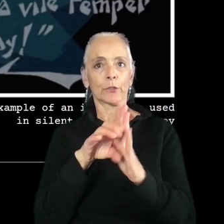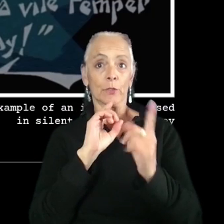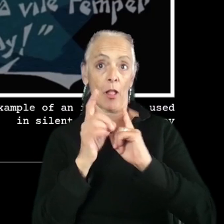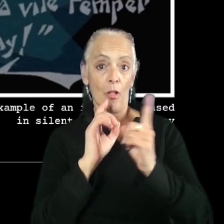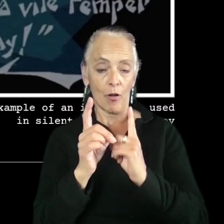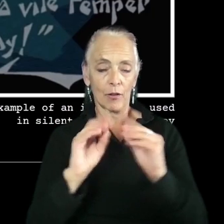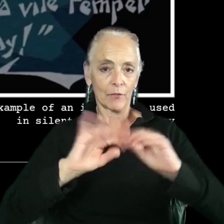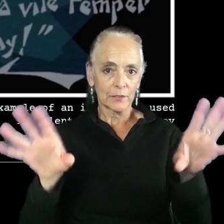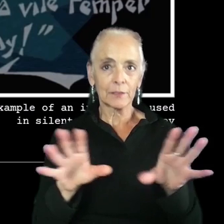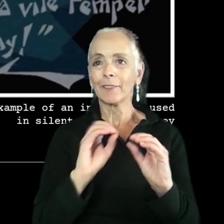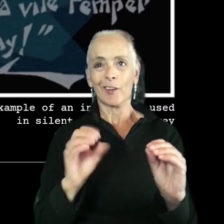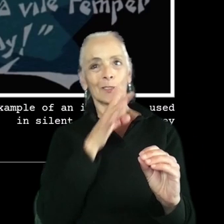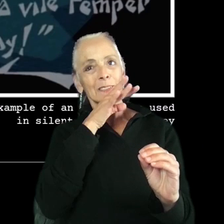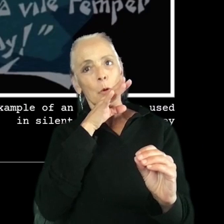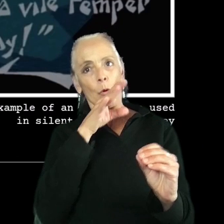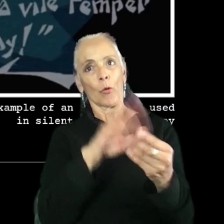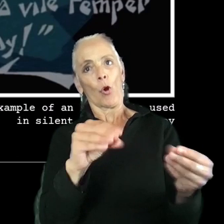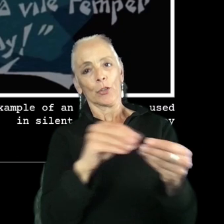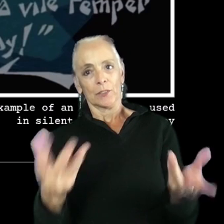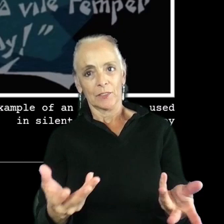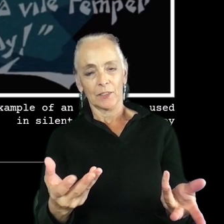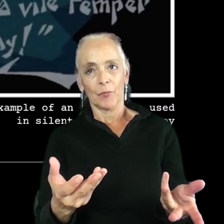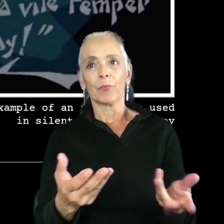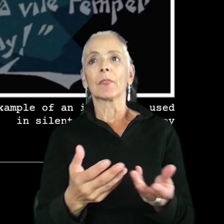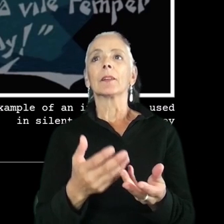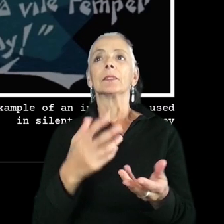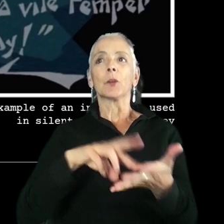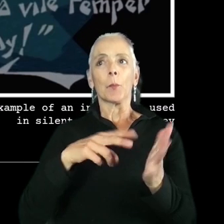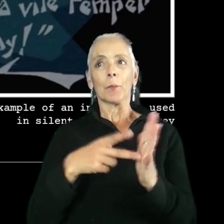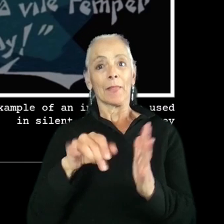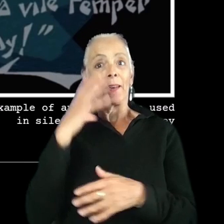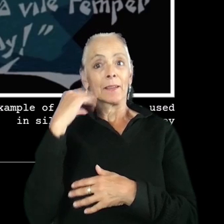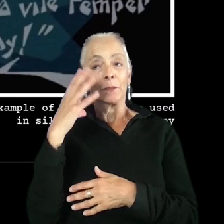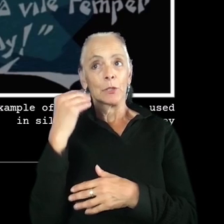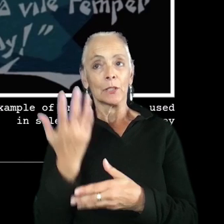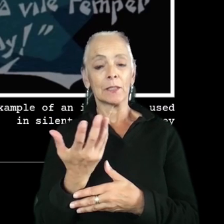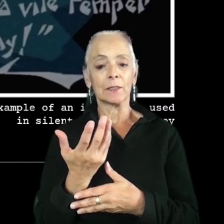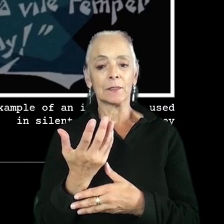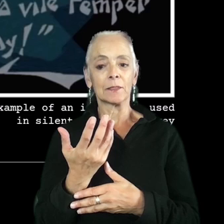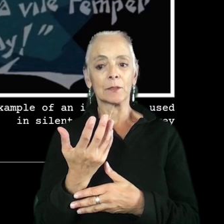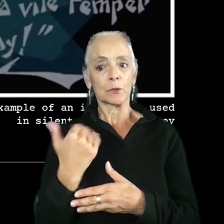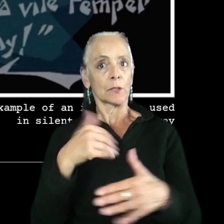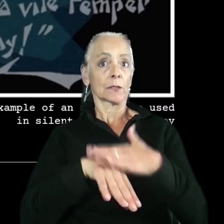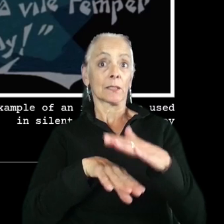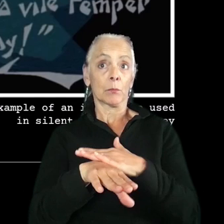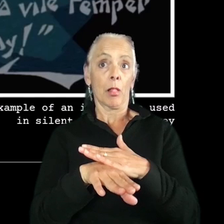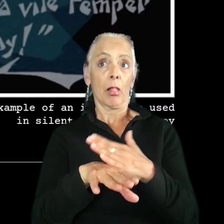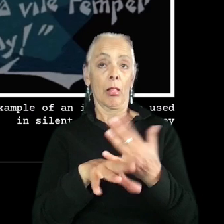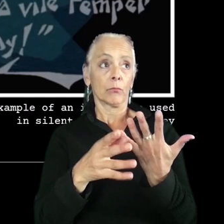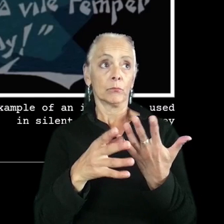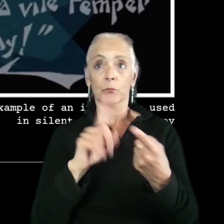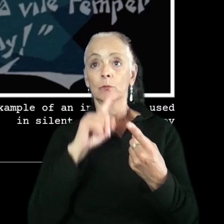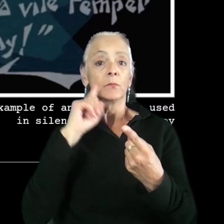And there were no spoken words. And so that made it an experience that was quite accessible to